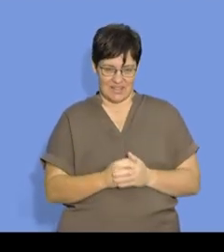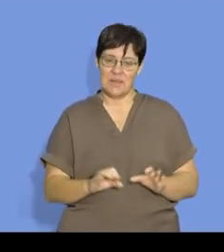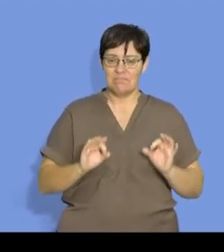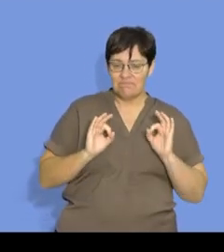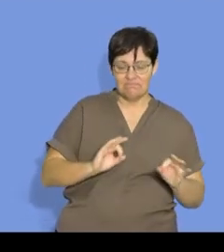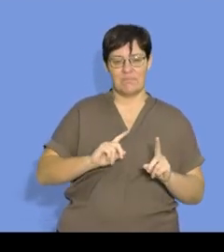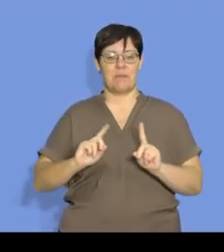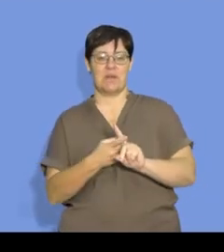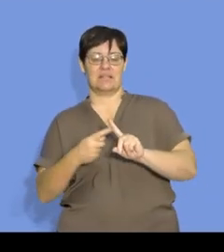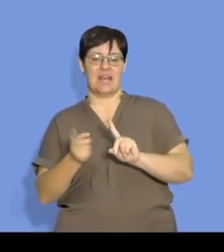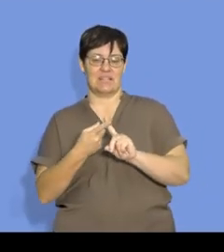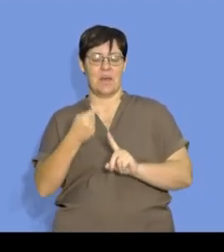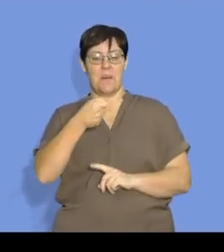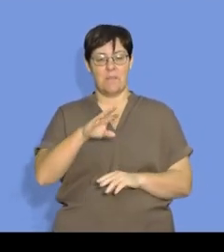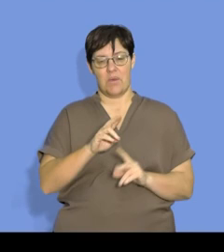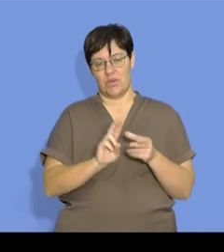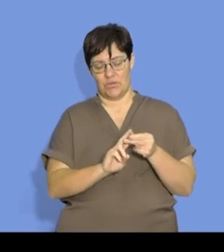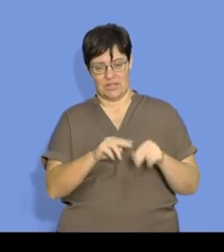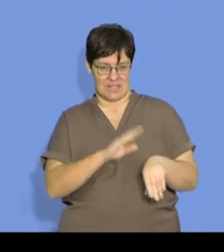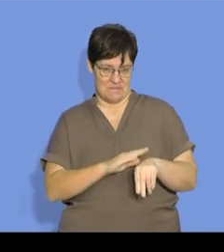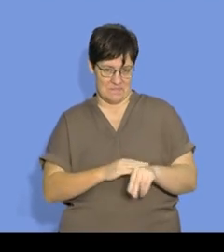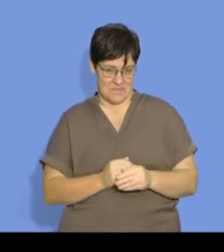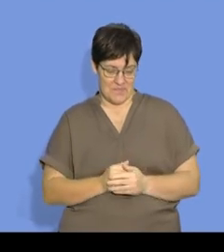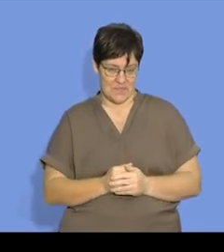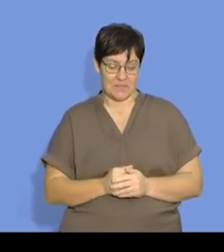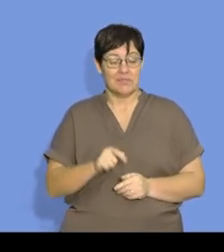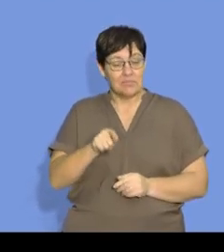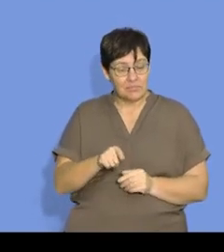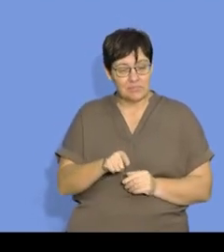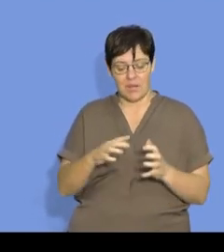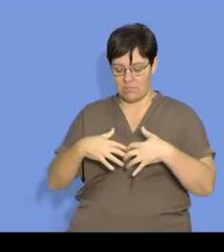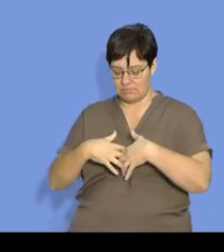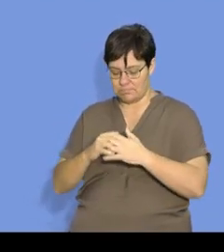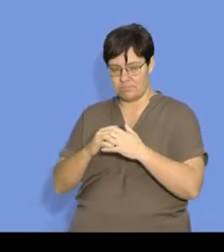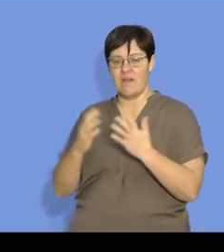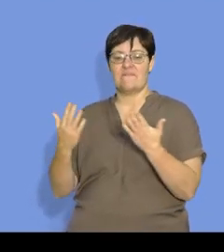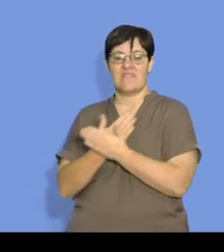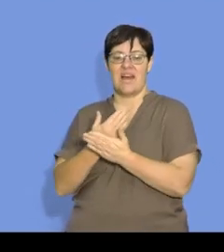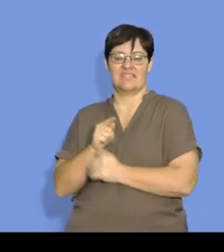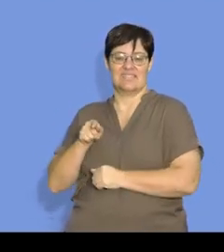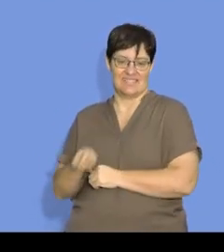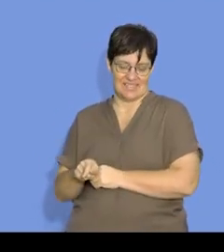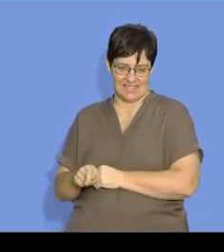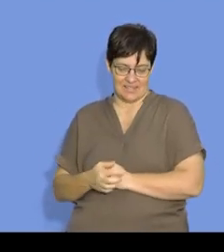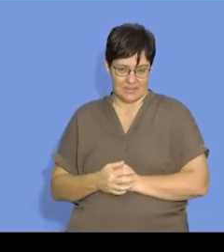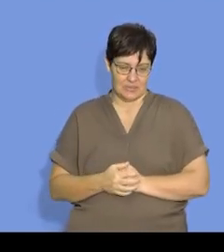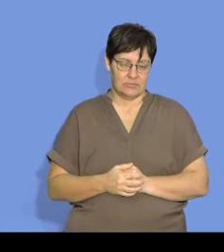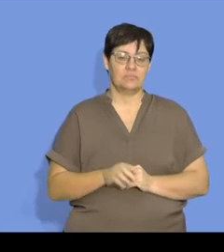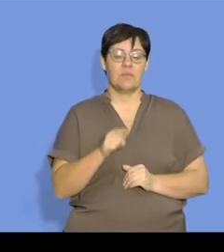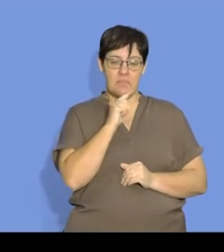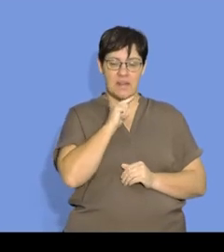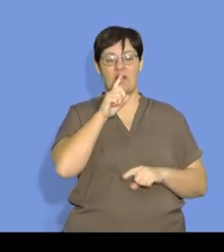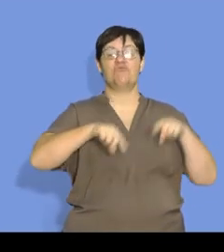effective collisions per unit time. And then that leads to a higher rate of reaction, meaning